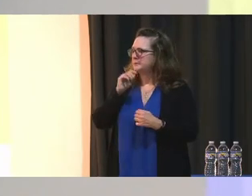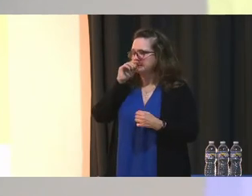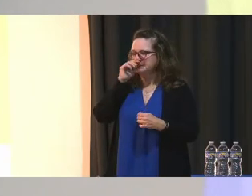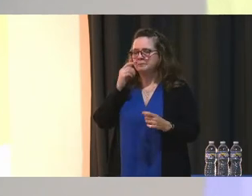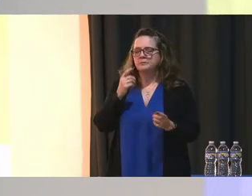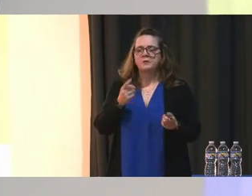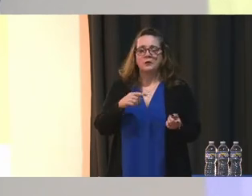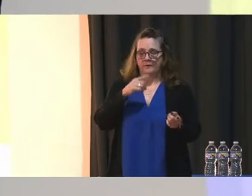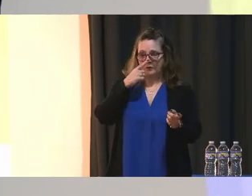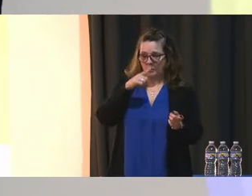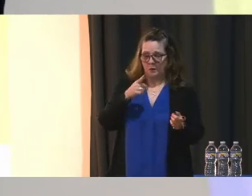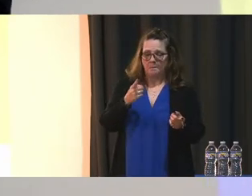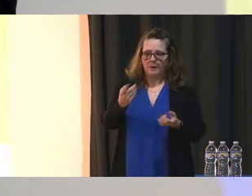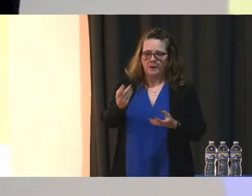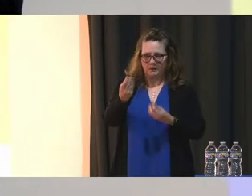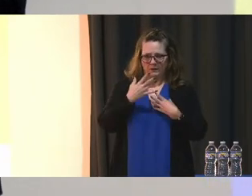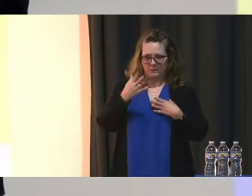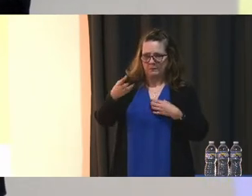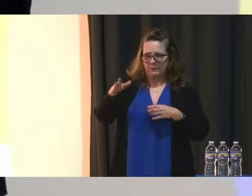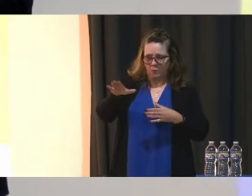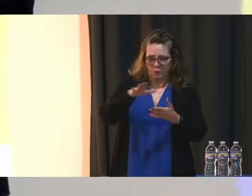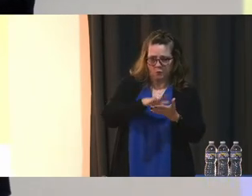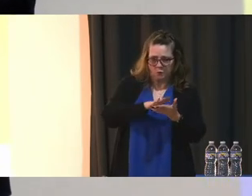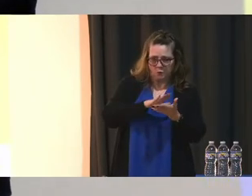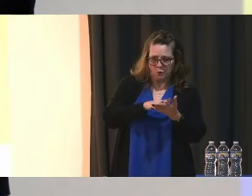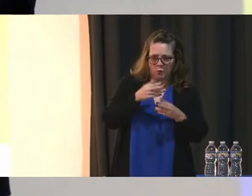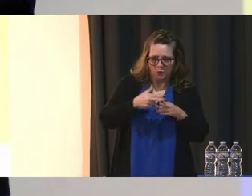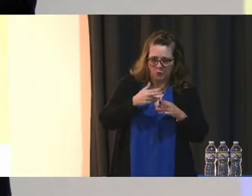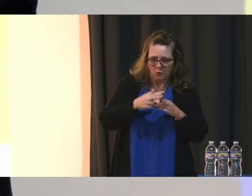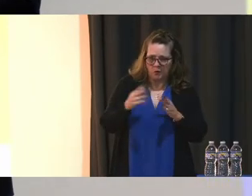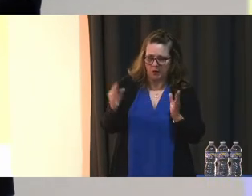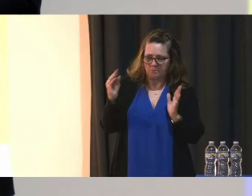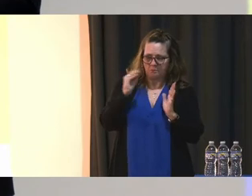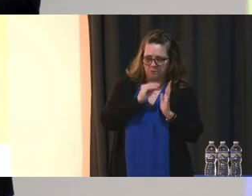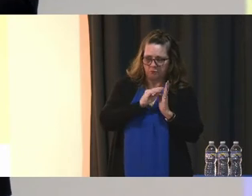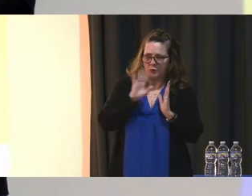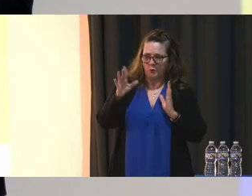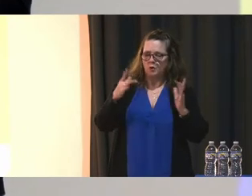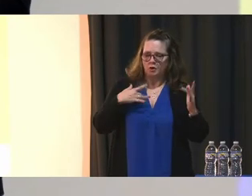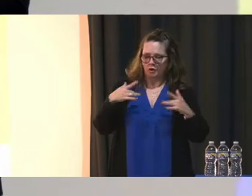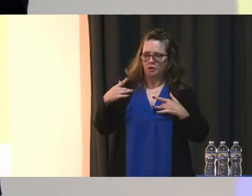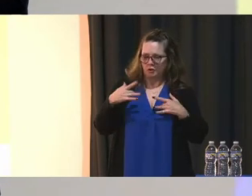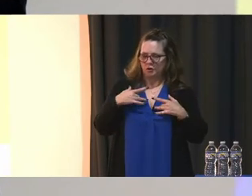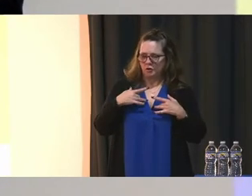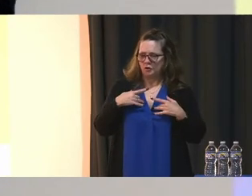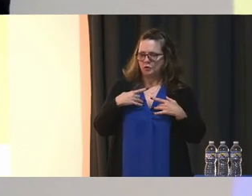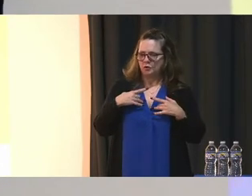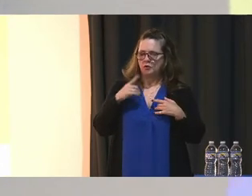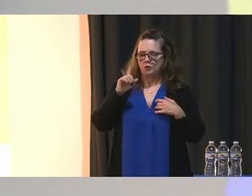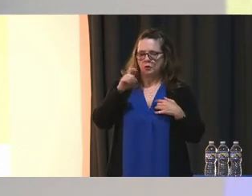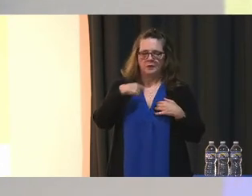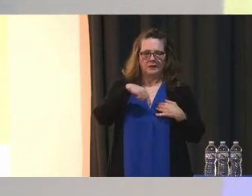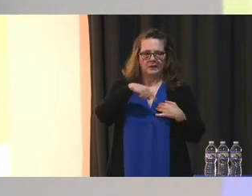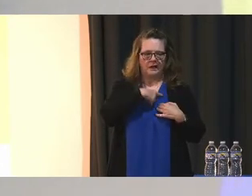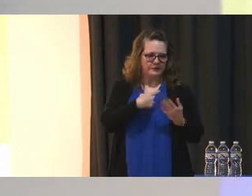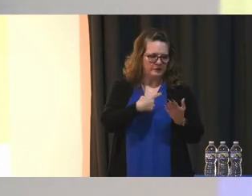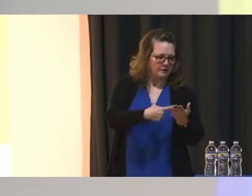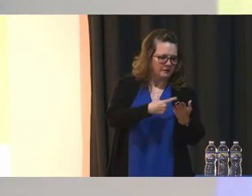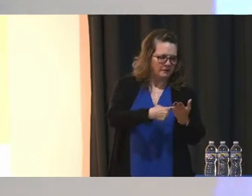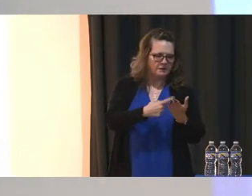her school And that concern so that we can have it addressed here Okay, we will